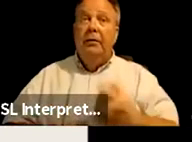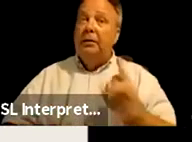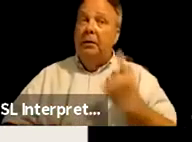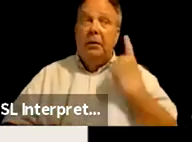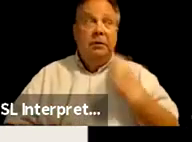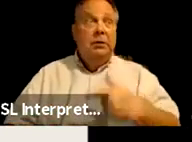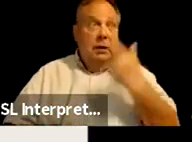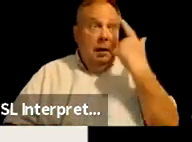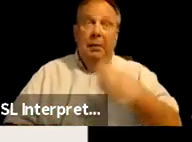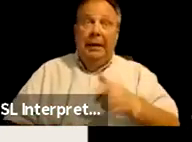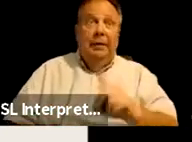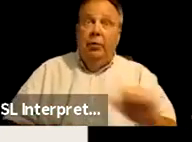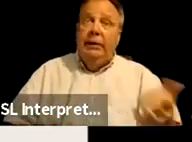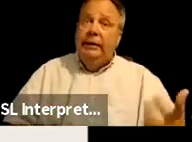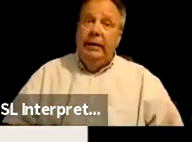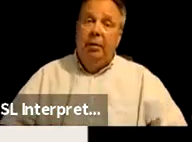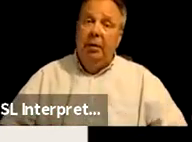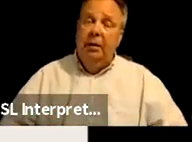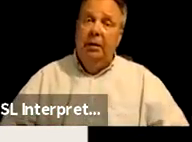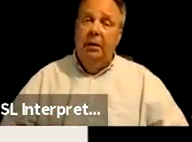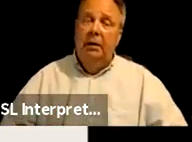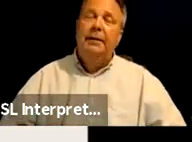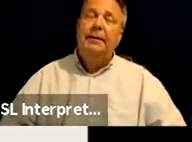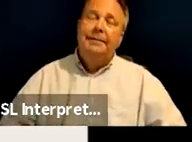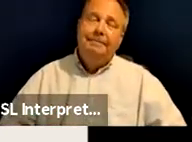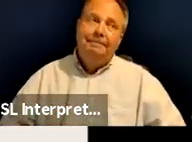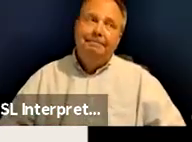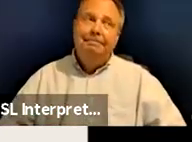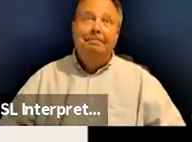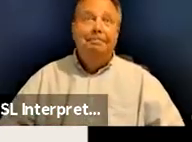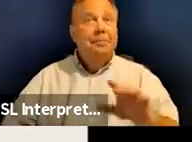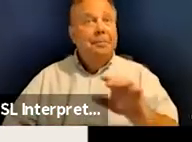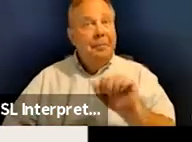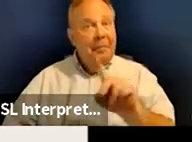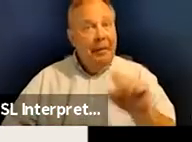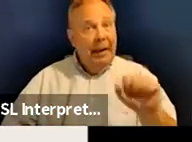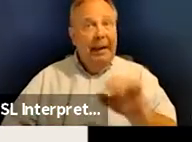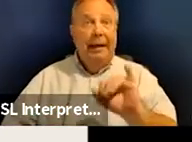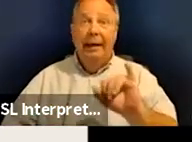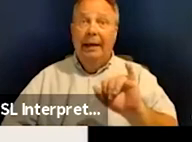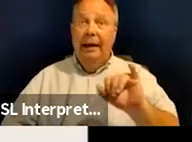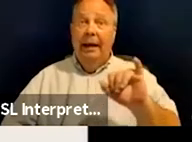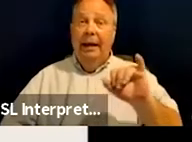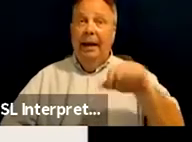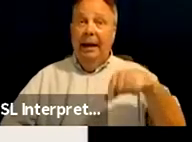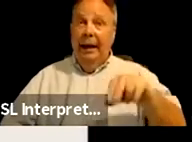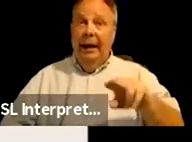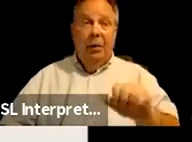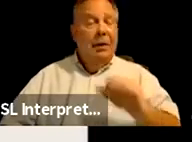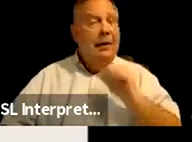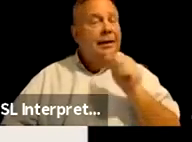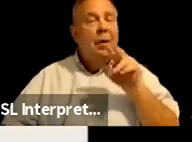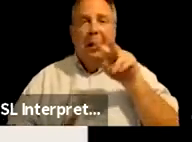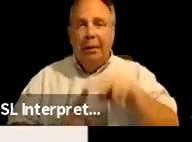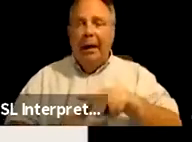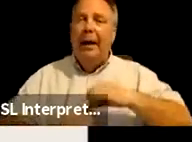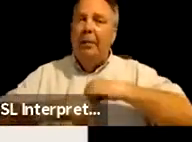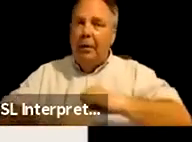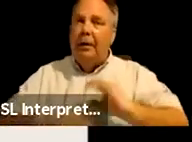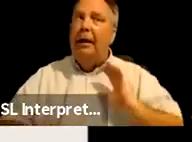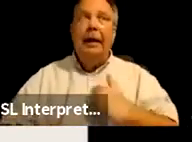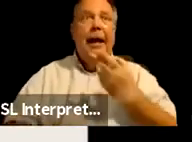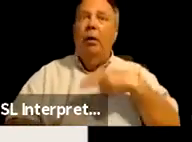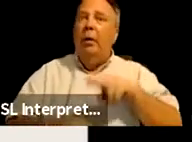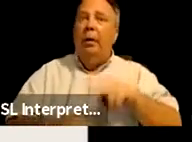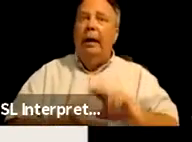just because they're disabled. Well, the ADA and ICWA don't seem to apply and protect our native